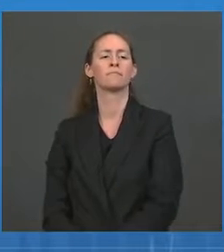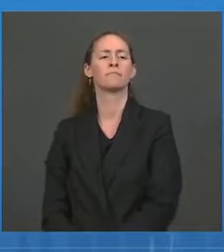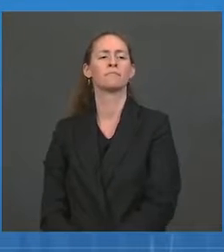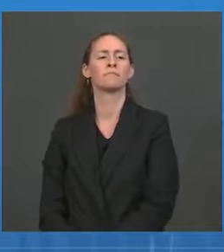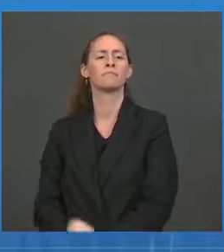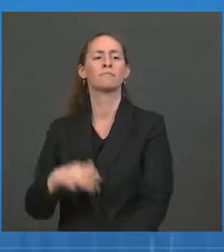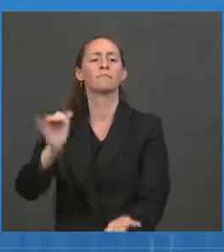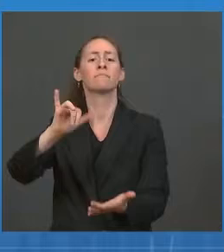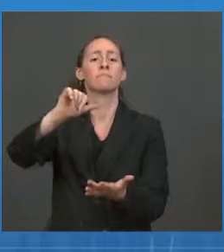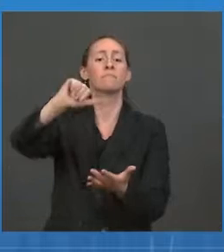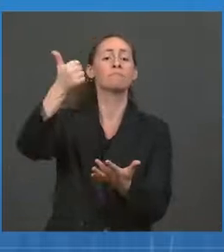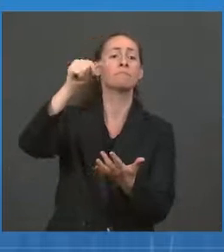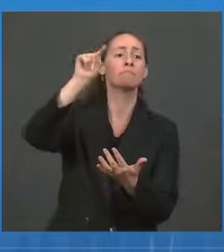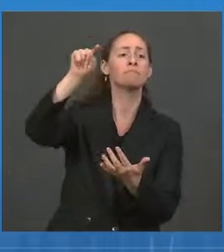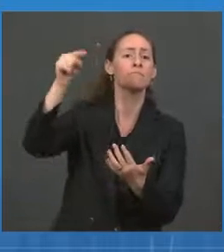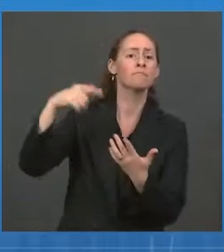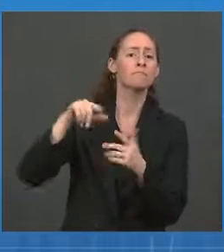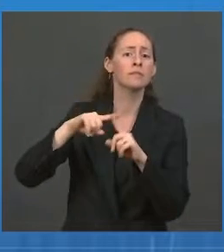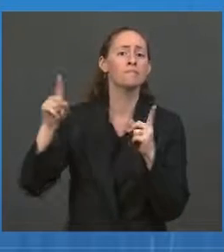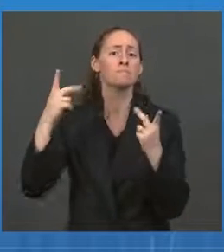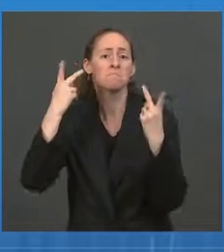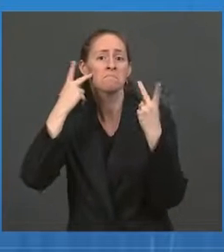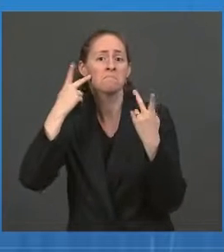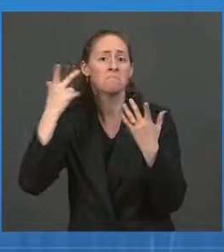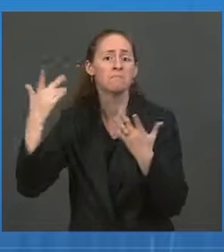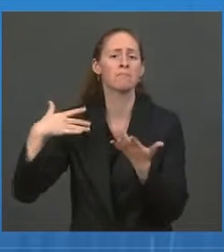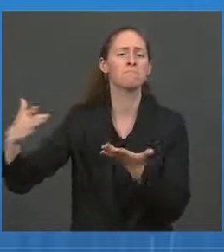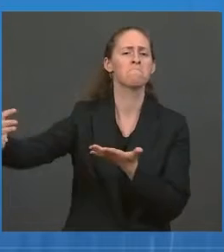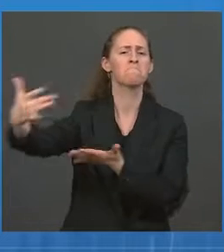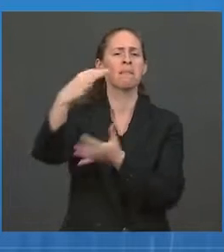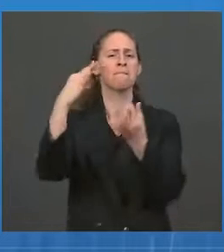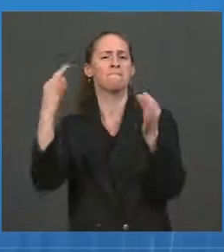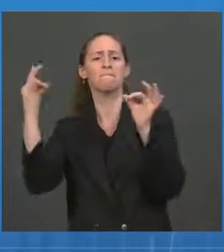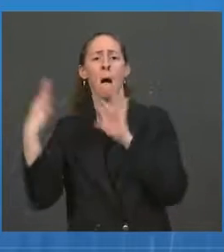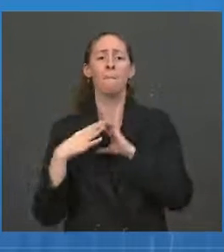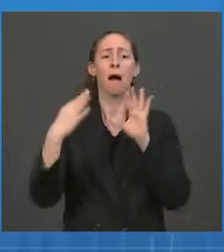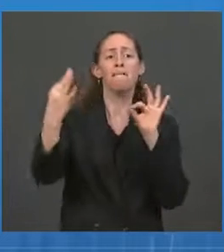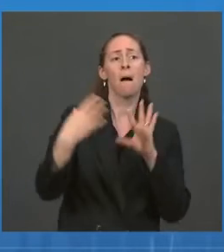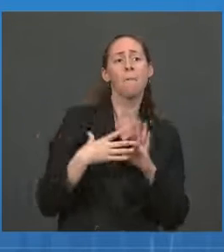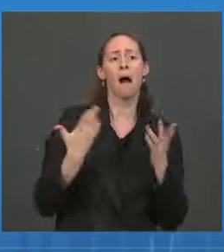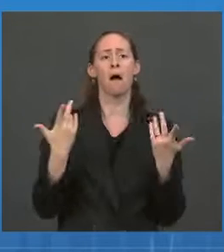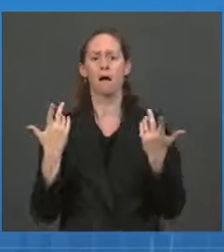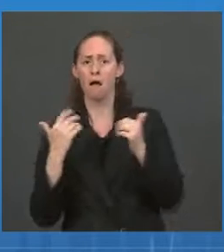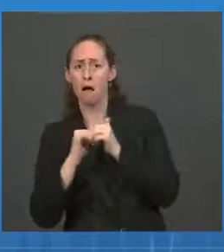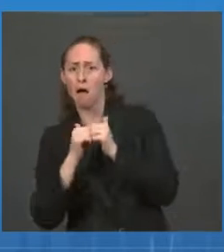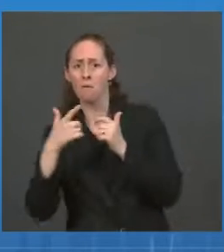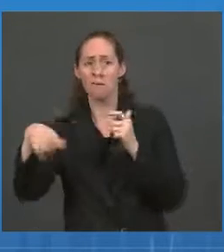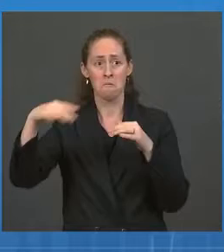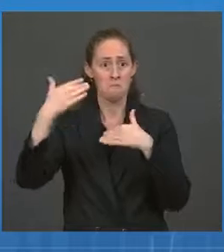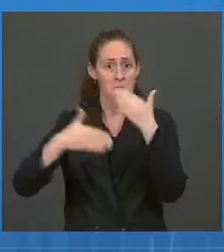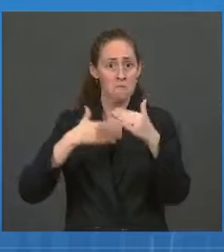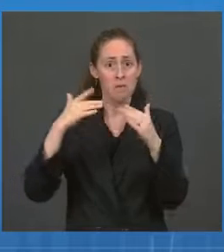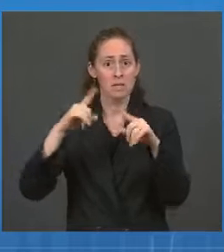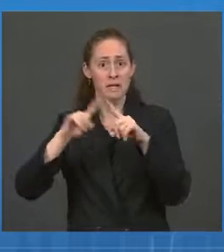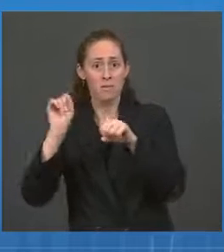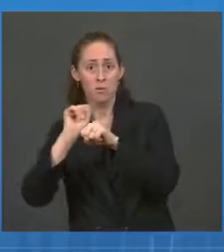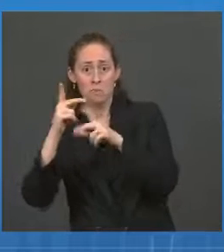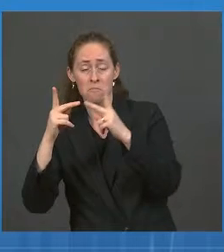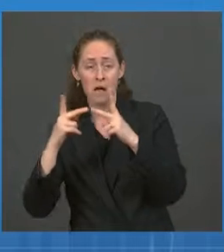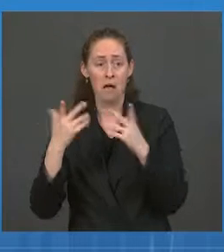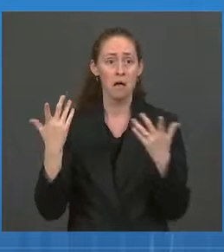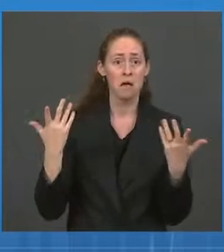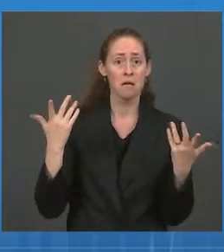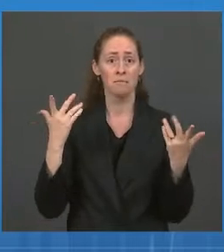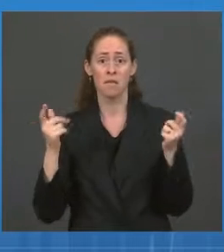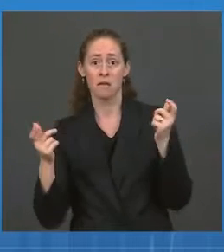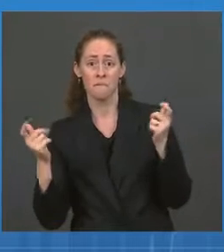programs go. We'll get feedback from workplaces that are putting requirements, from other institutions that are putting requirements to see how those